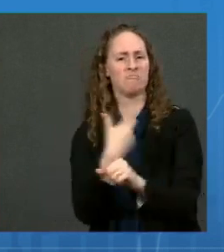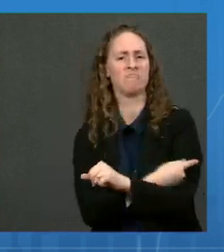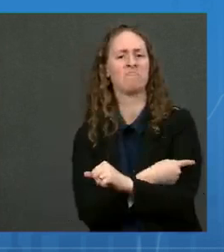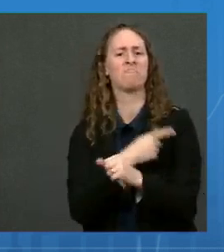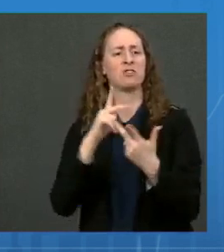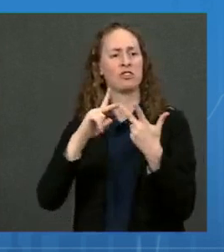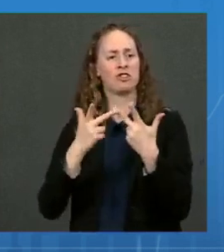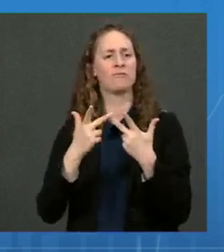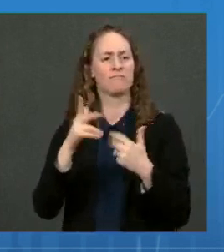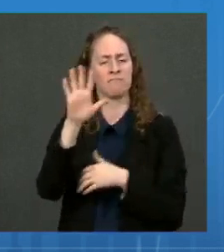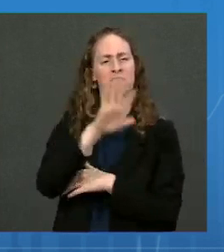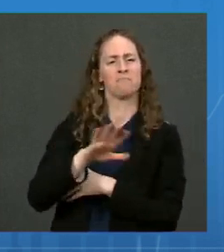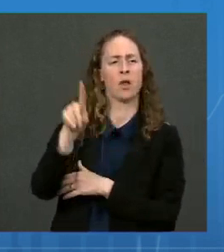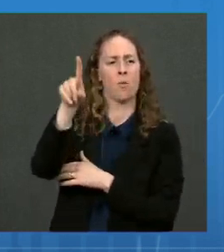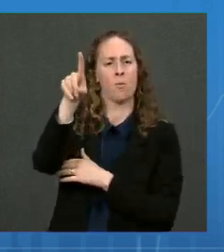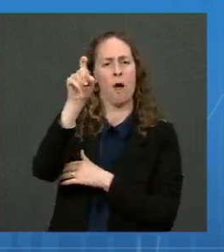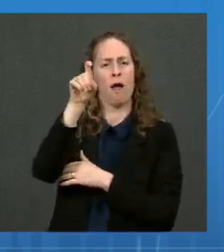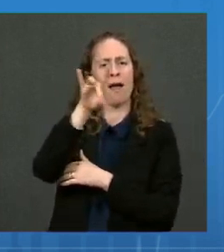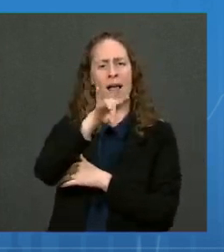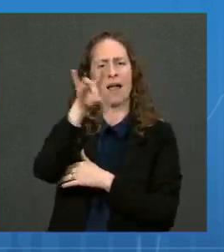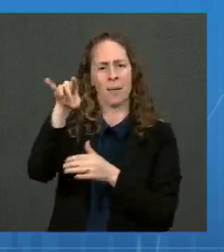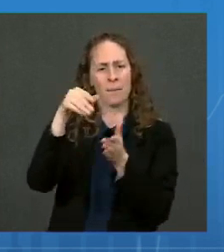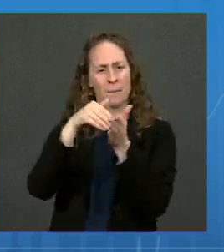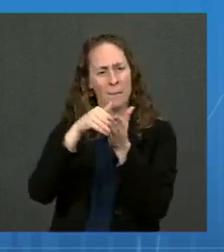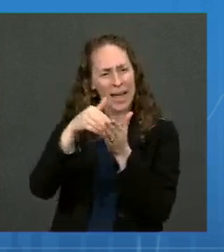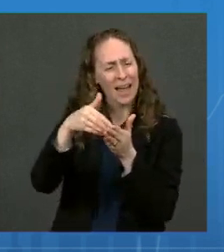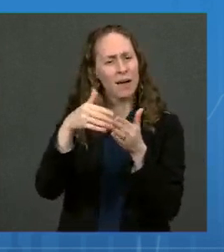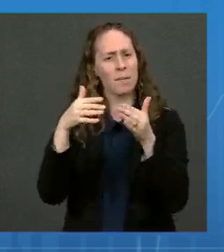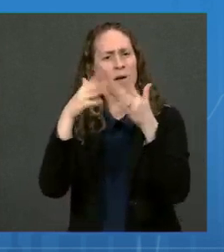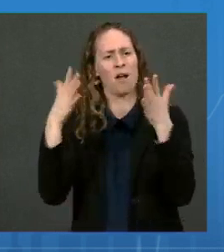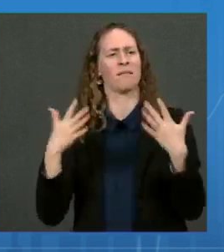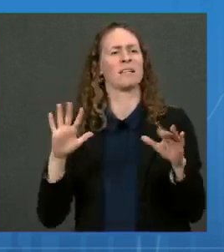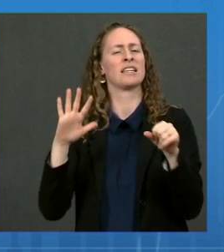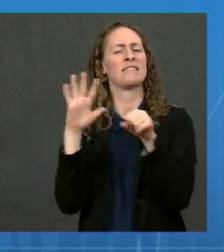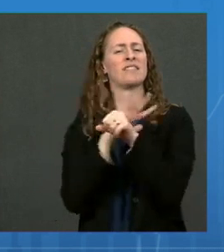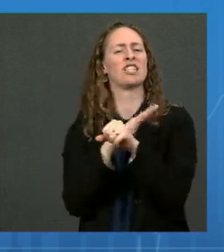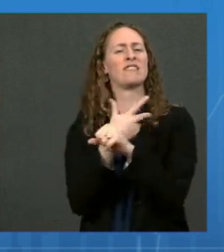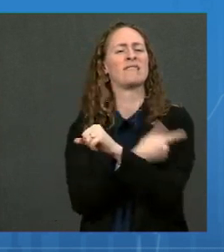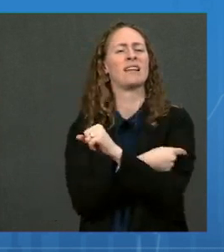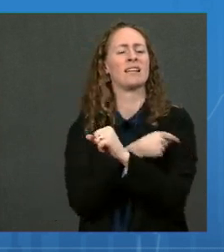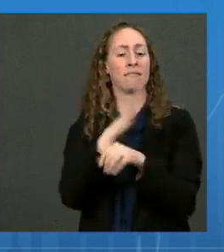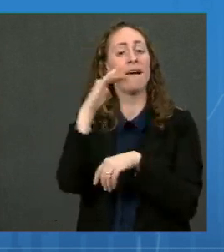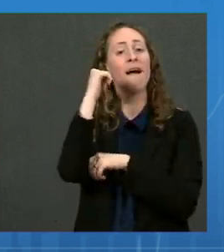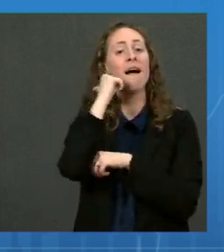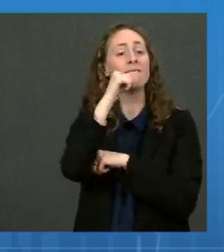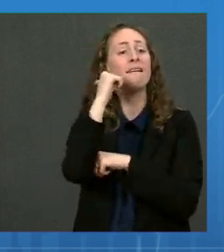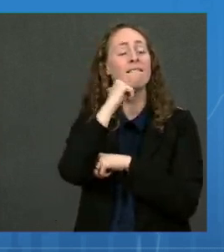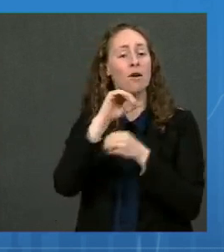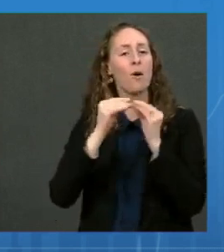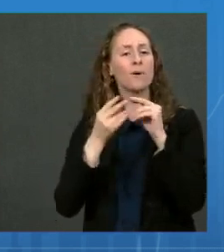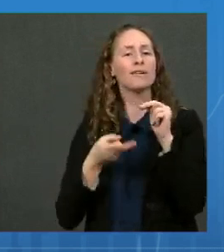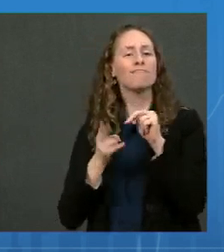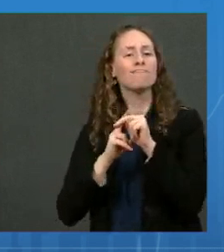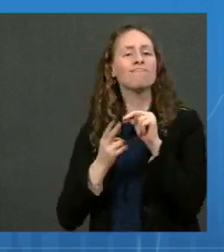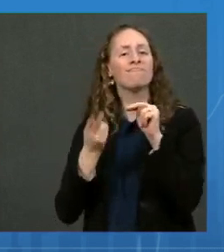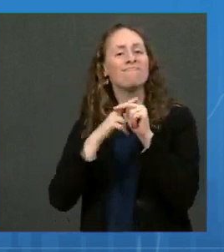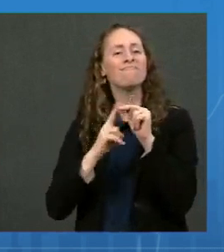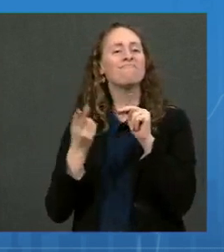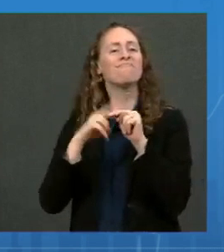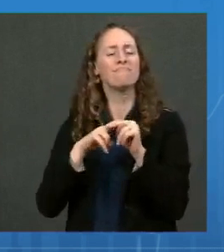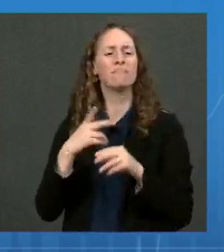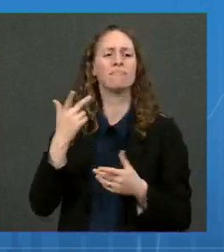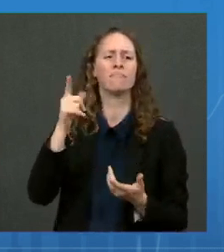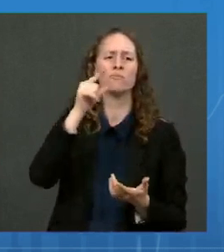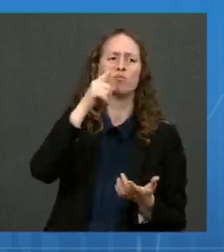Americans getting vaccinated each day. The most vulnerable among us are getting extra protection from a booster.